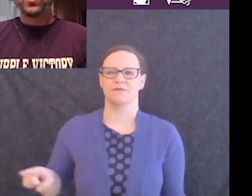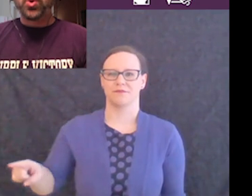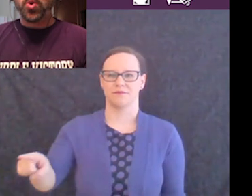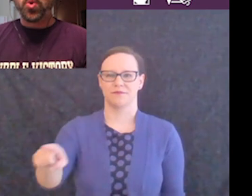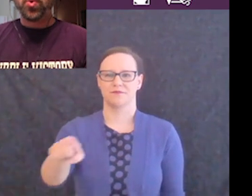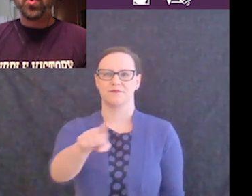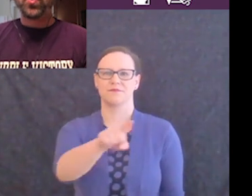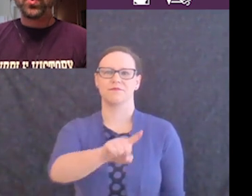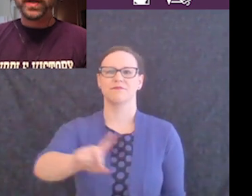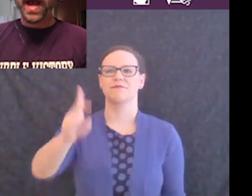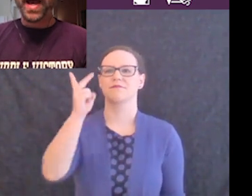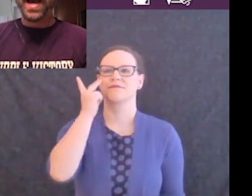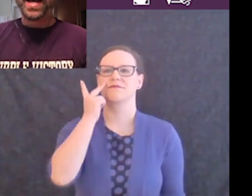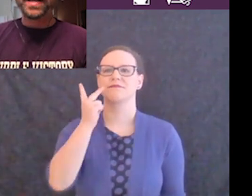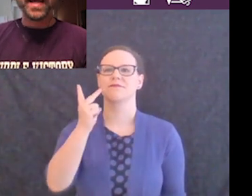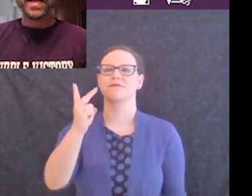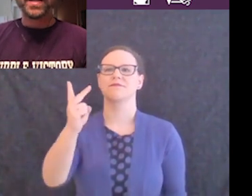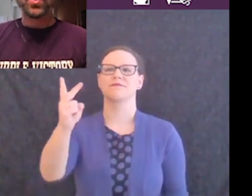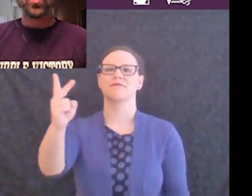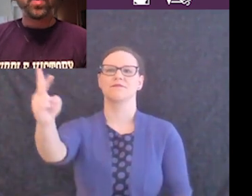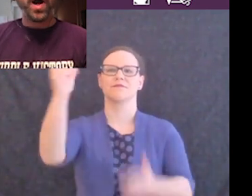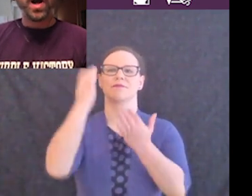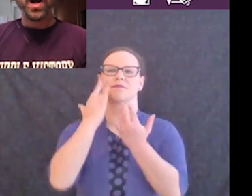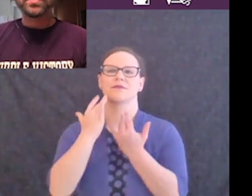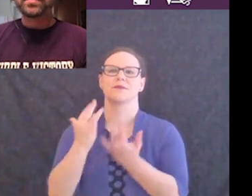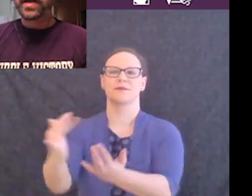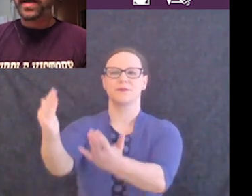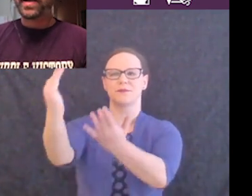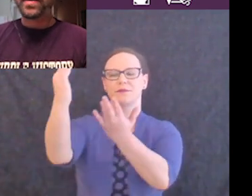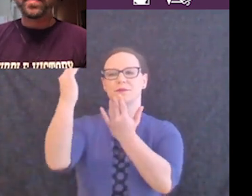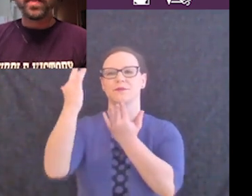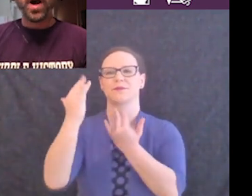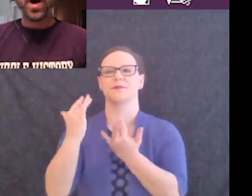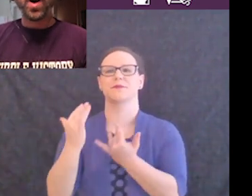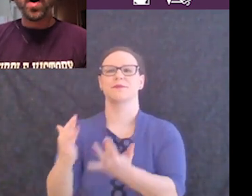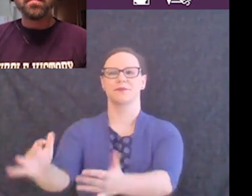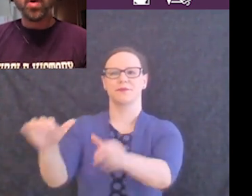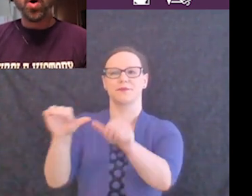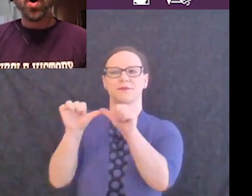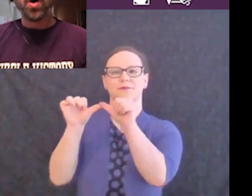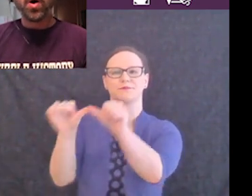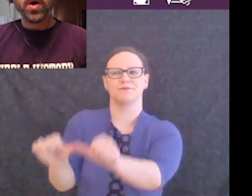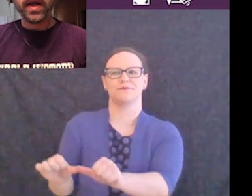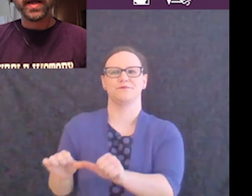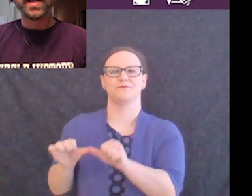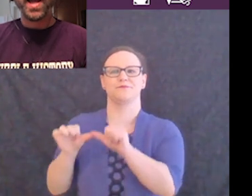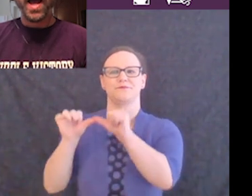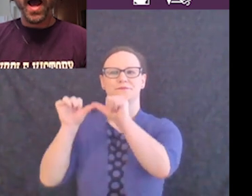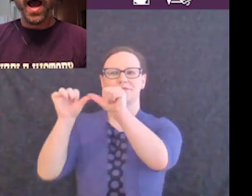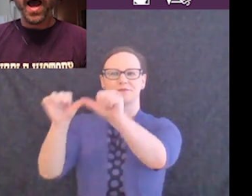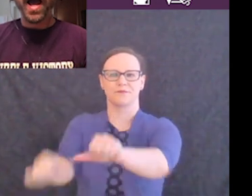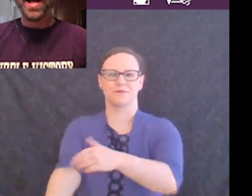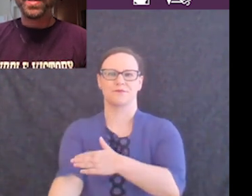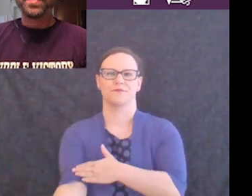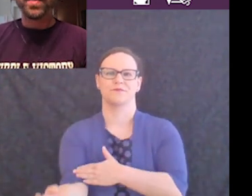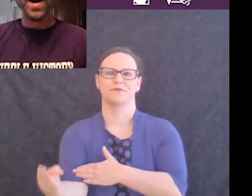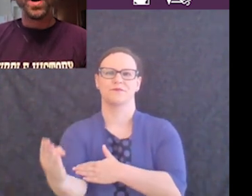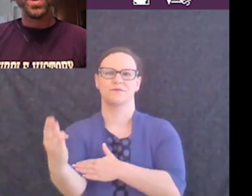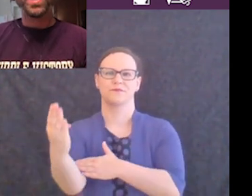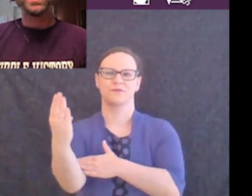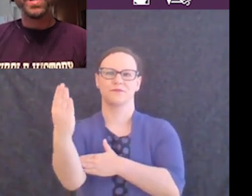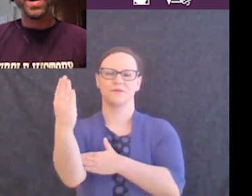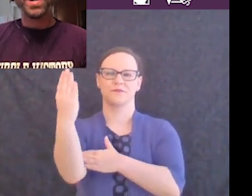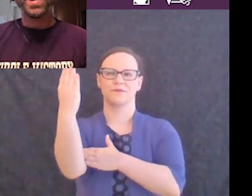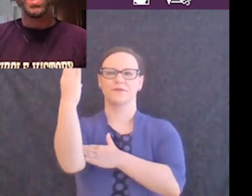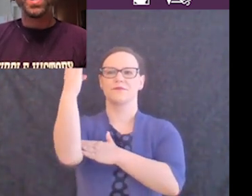You can hear us in the morning and